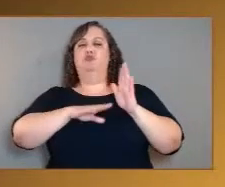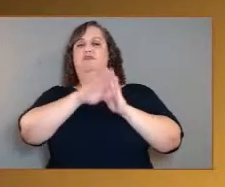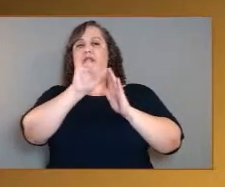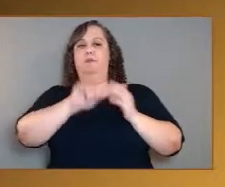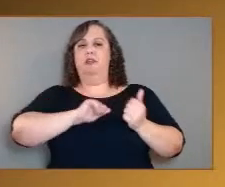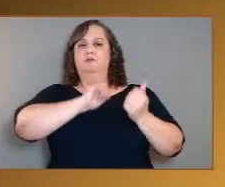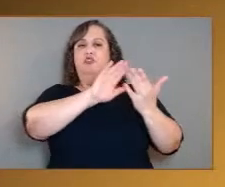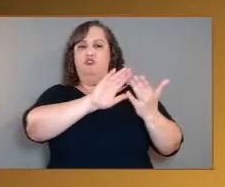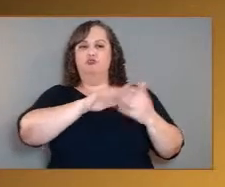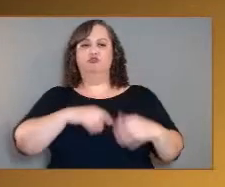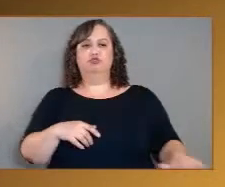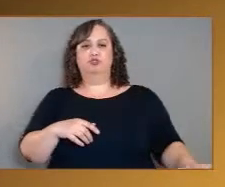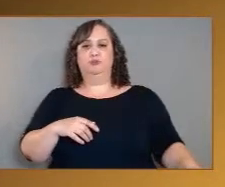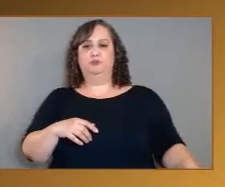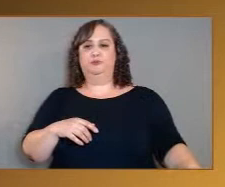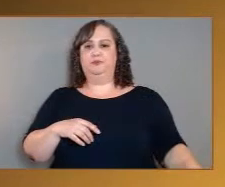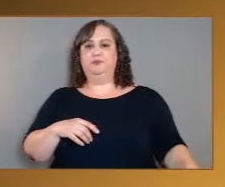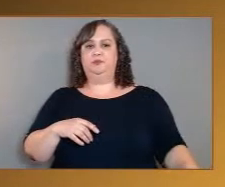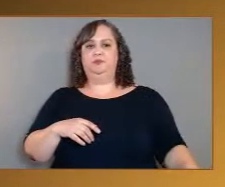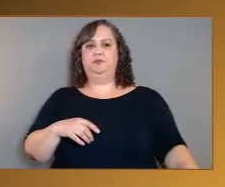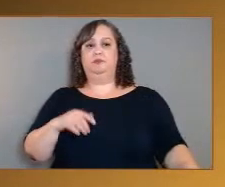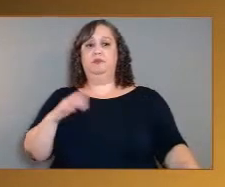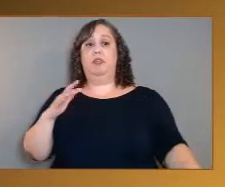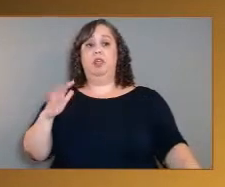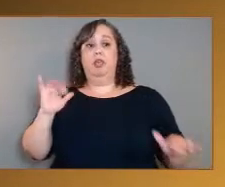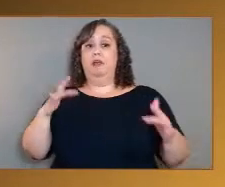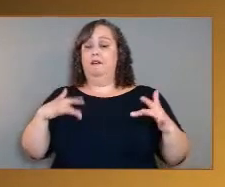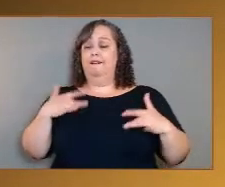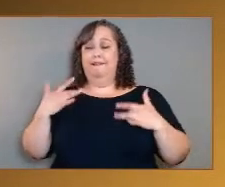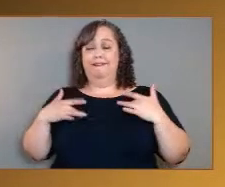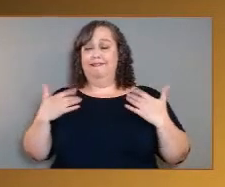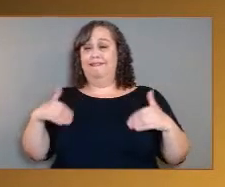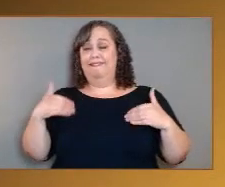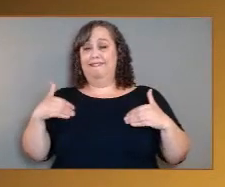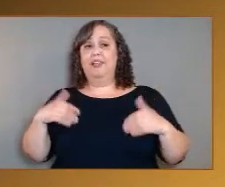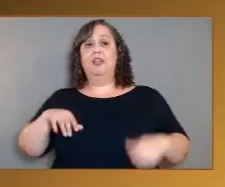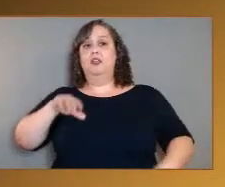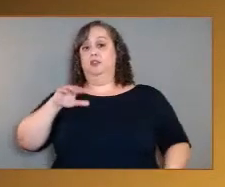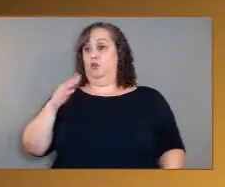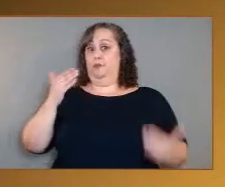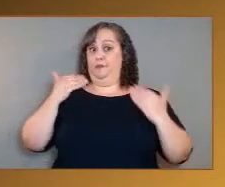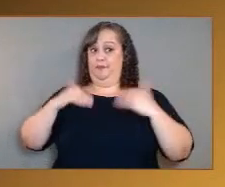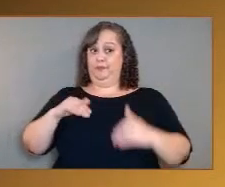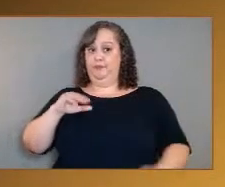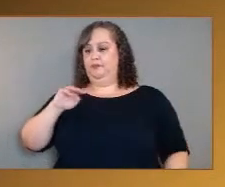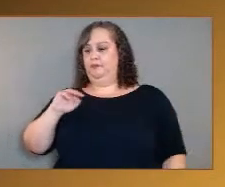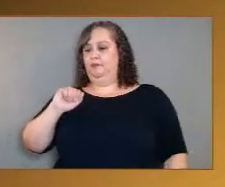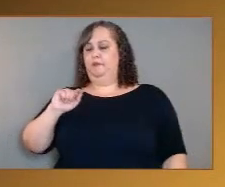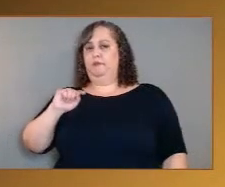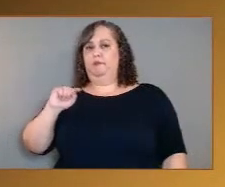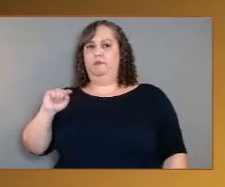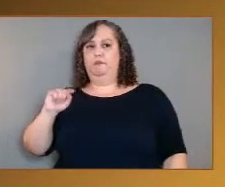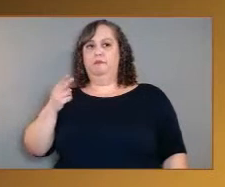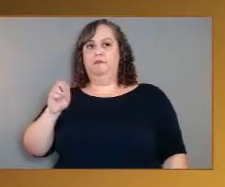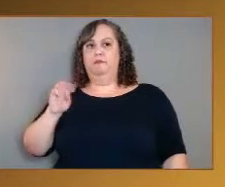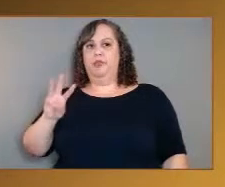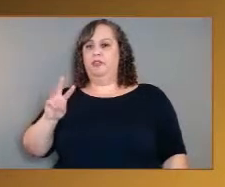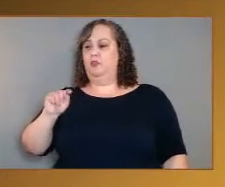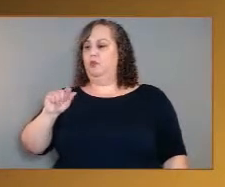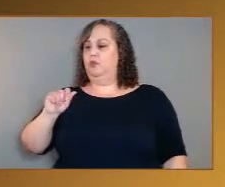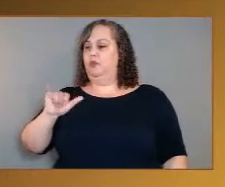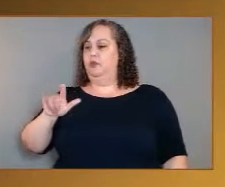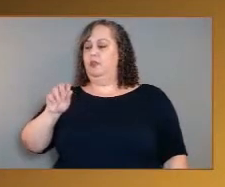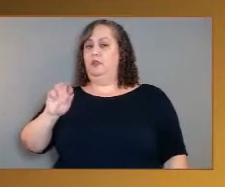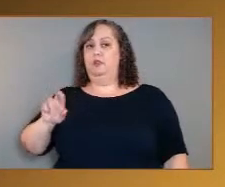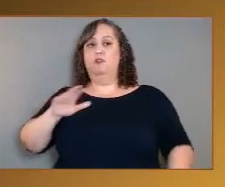All right, that's exciting. Thank you. Matthew Taylor on YouTube asks, How do you think the planetary science